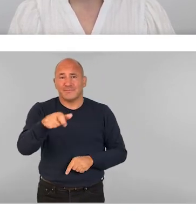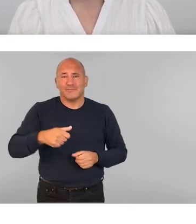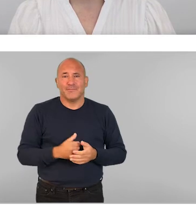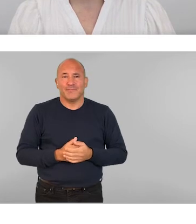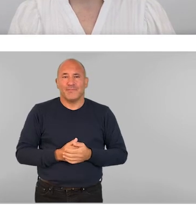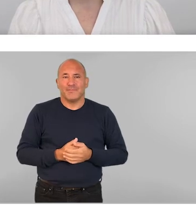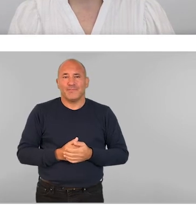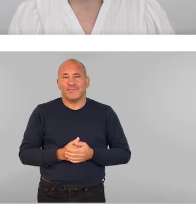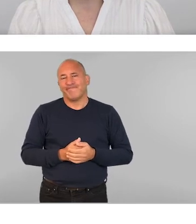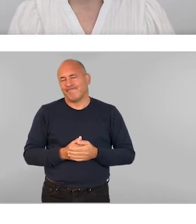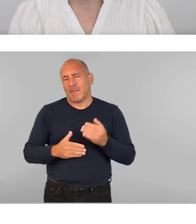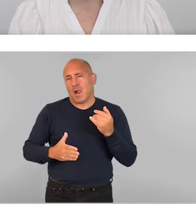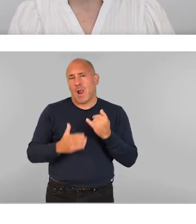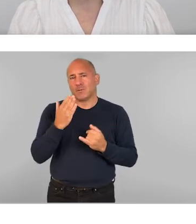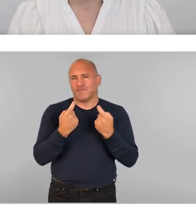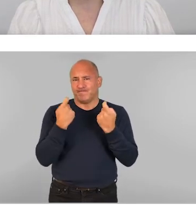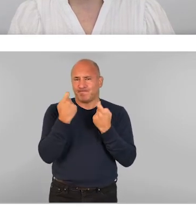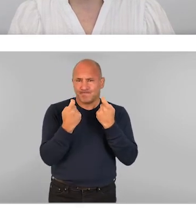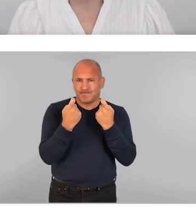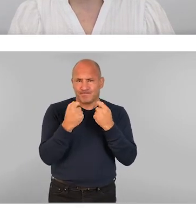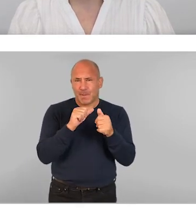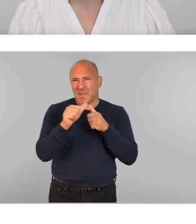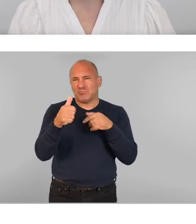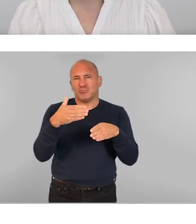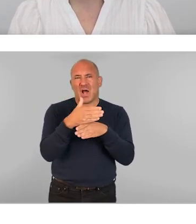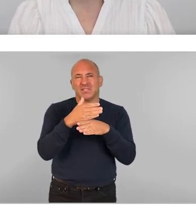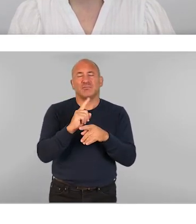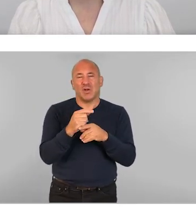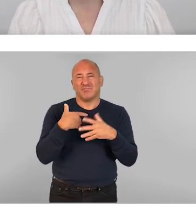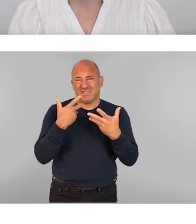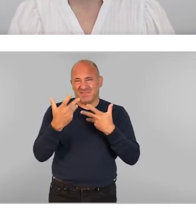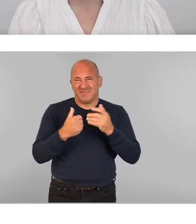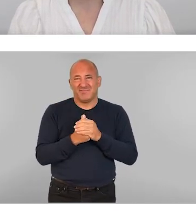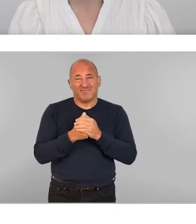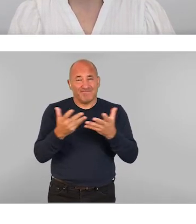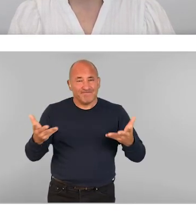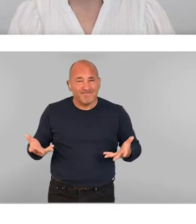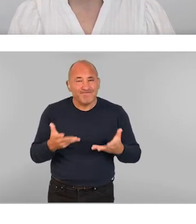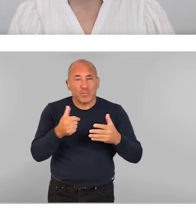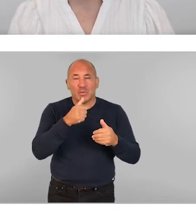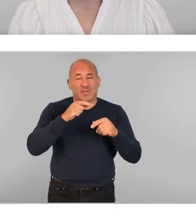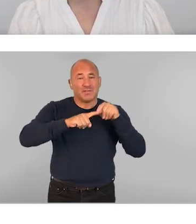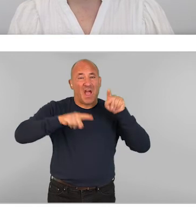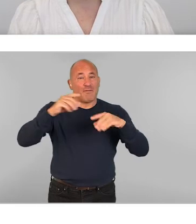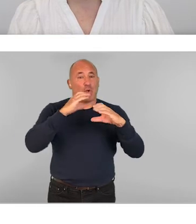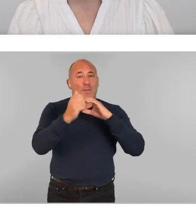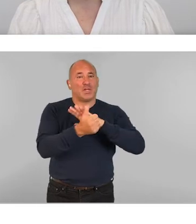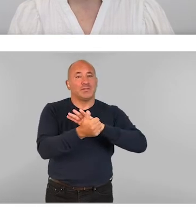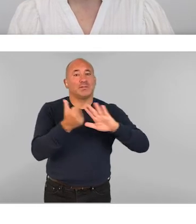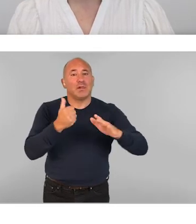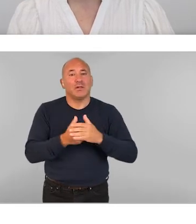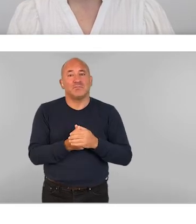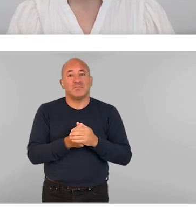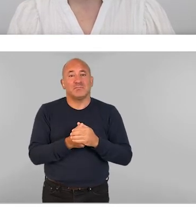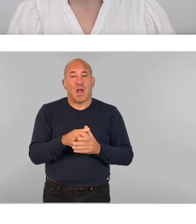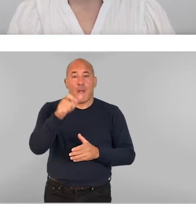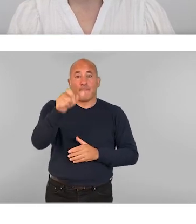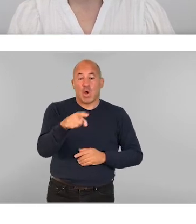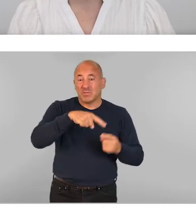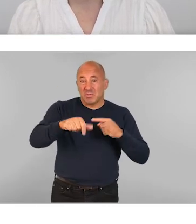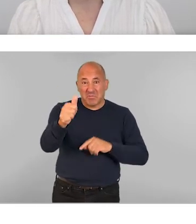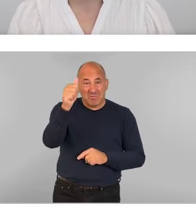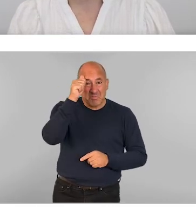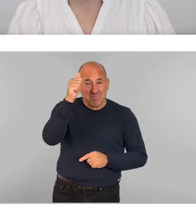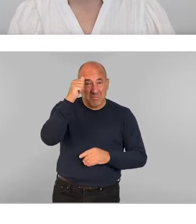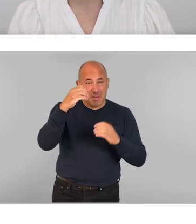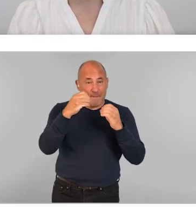A final consideration for best practice that was highlighted was to encourage greater use of diverse communication skills. Is there somebody on